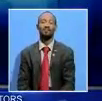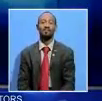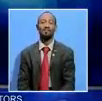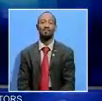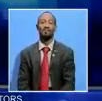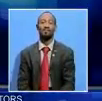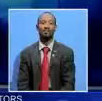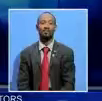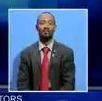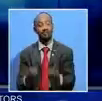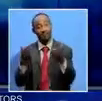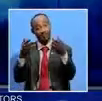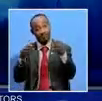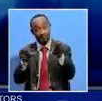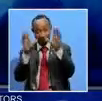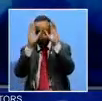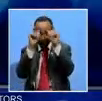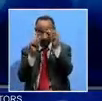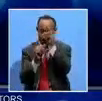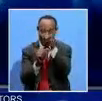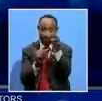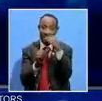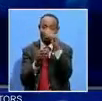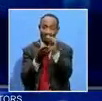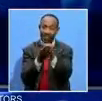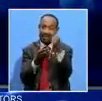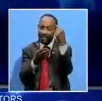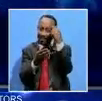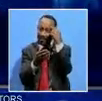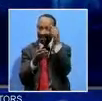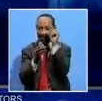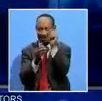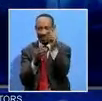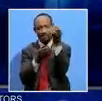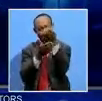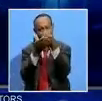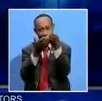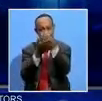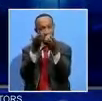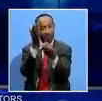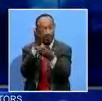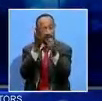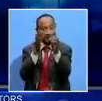And President Hichlema says government has placed emphasis on economic diplomacy so as to set the country.